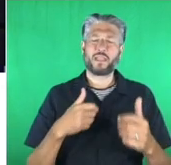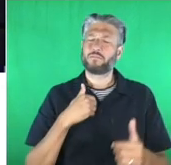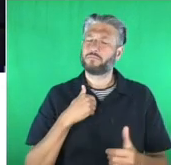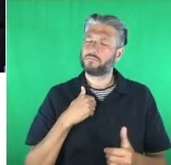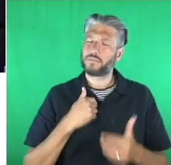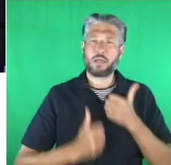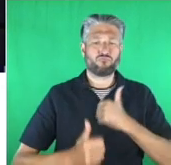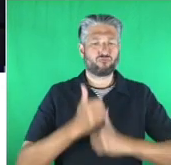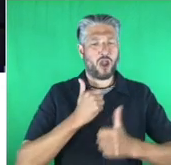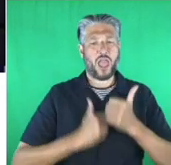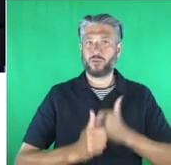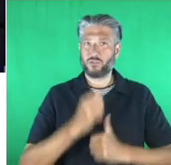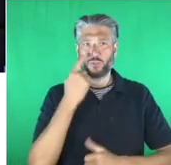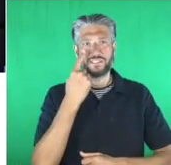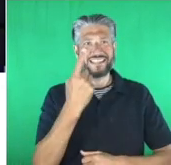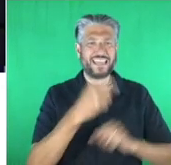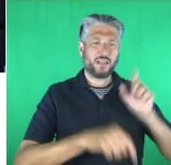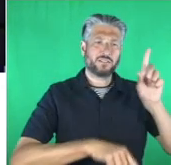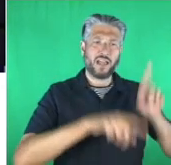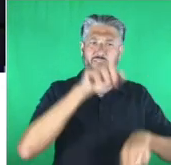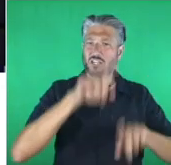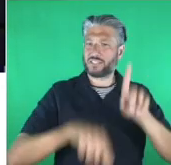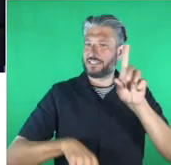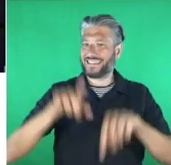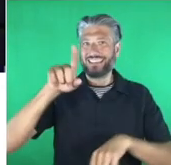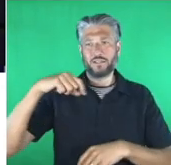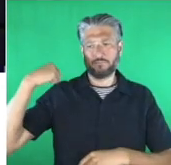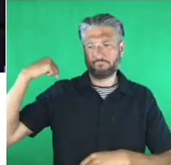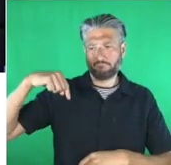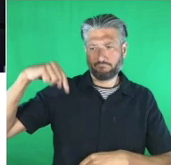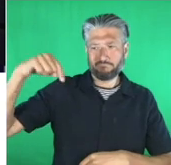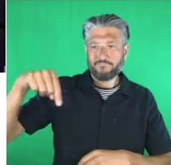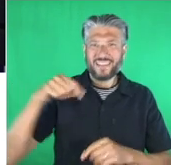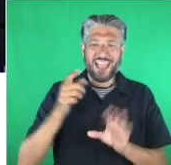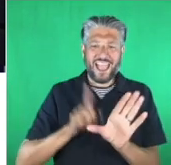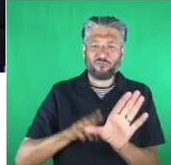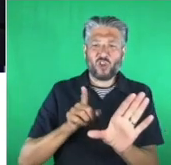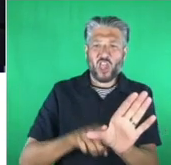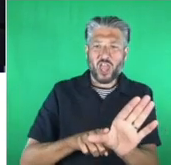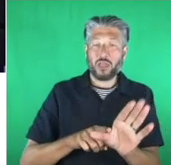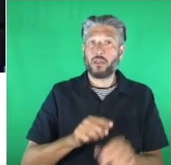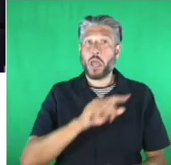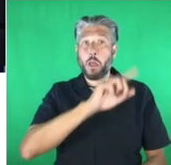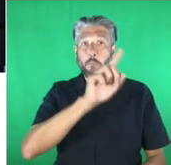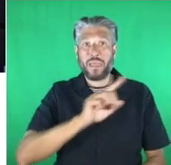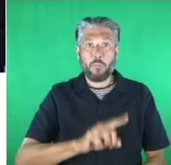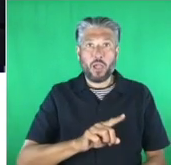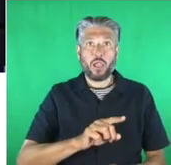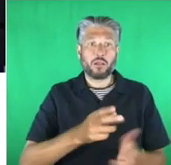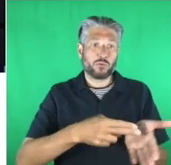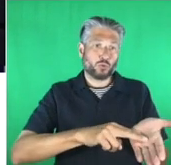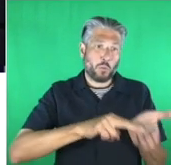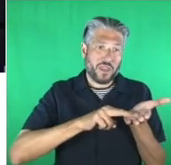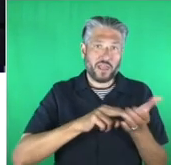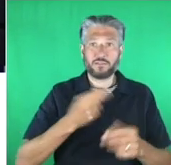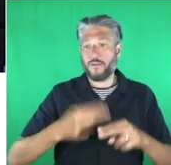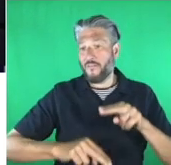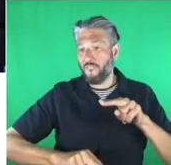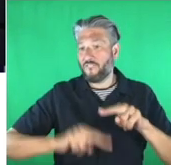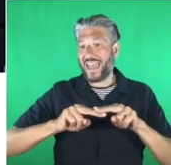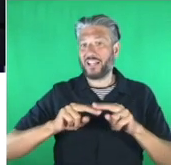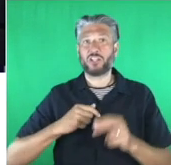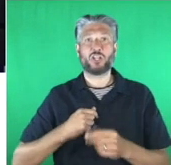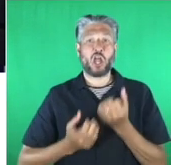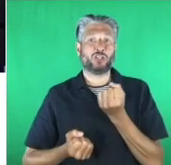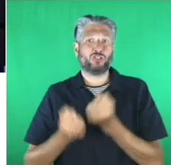diversity in the tech for good awards over the years whether it's the people who enter the finalists the winners or the judges and you can see from the